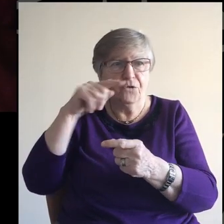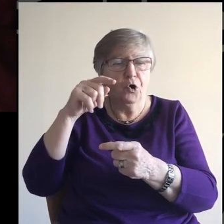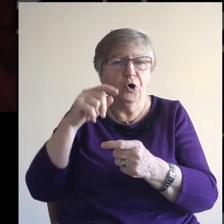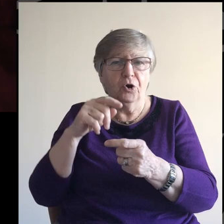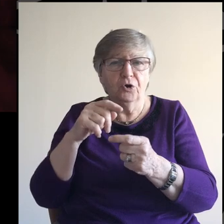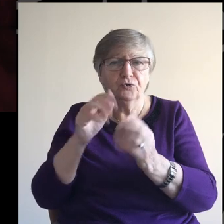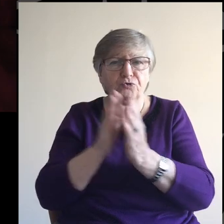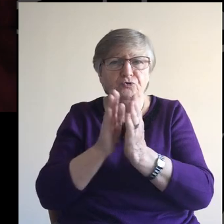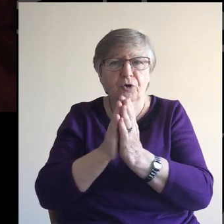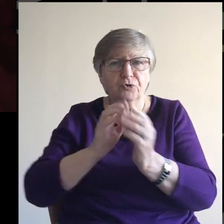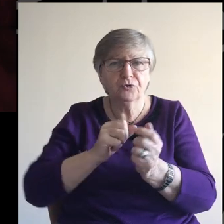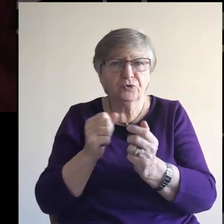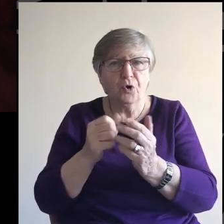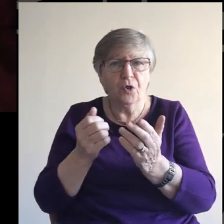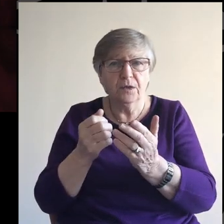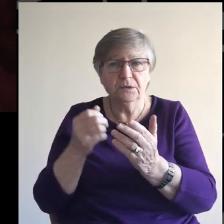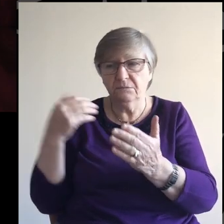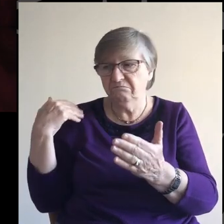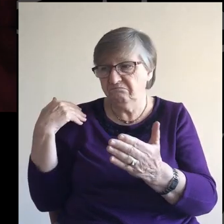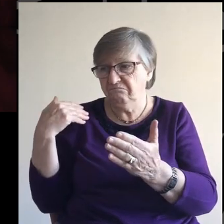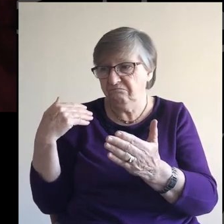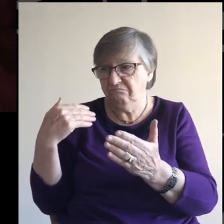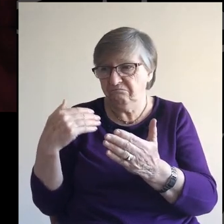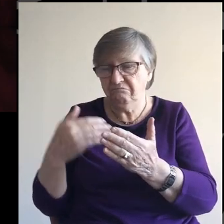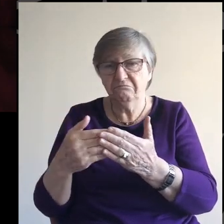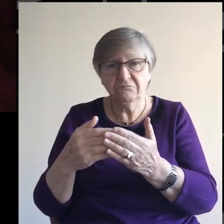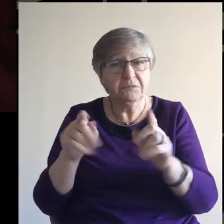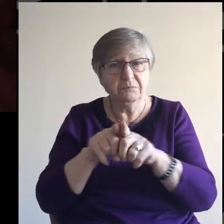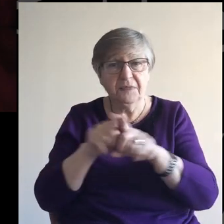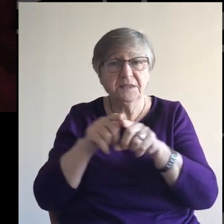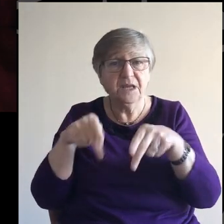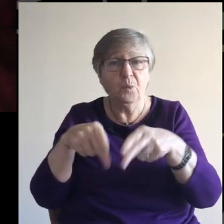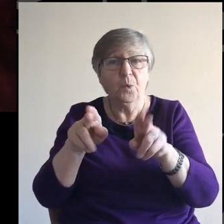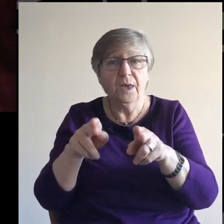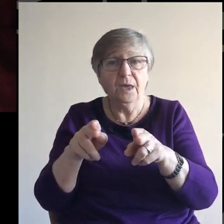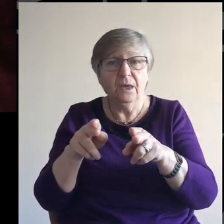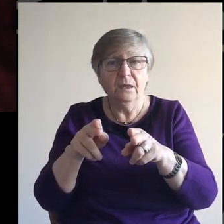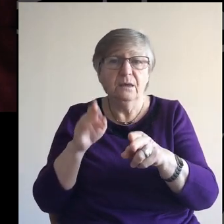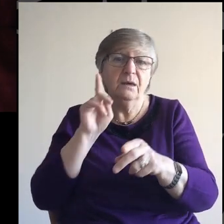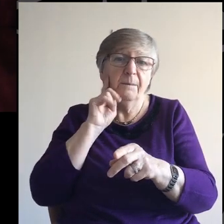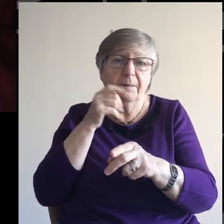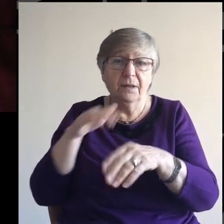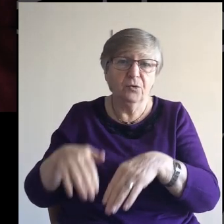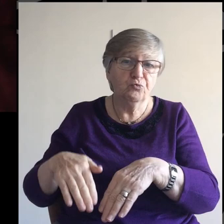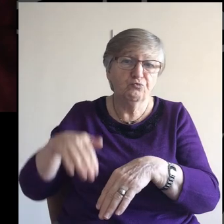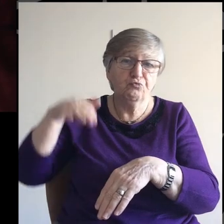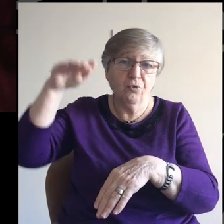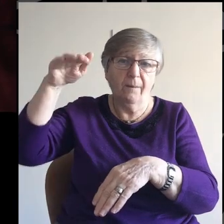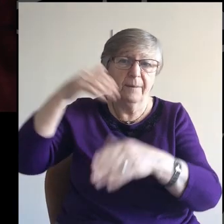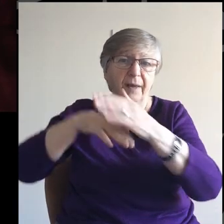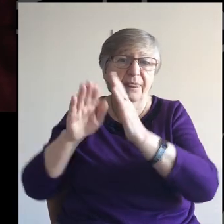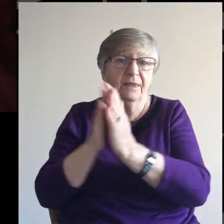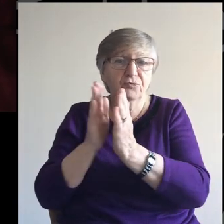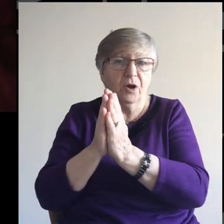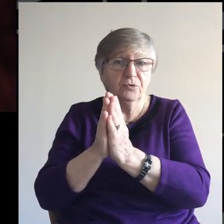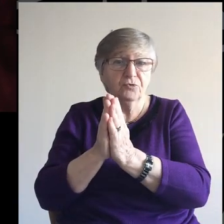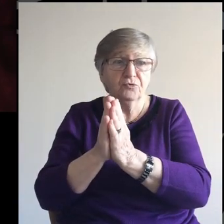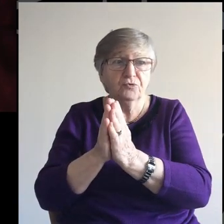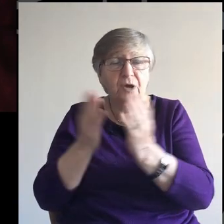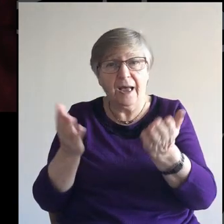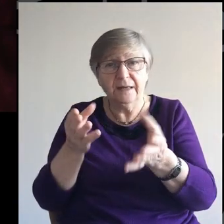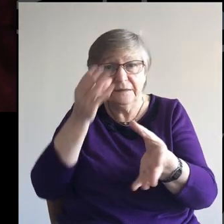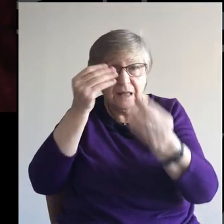last number of years has been that. folks kind of grew up and grew into it.